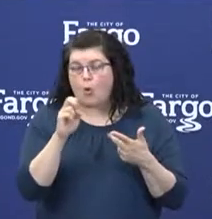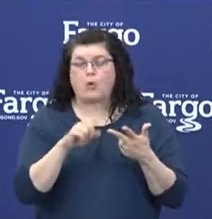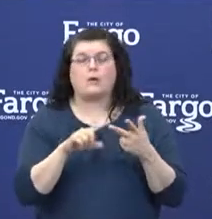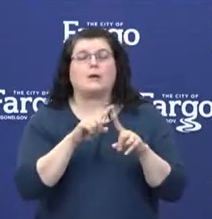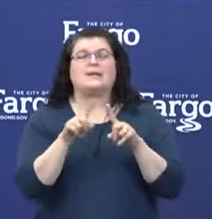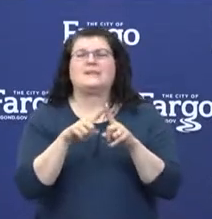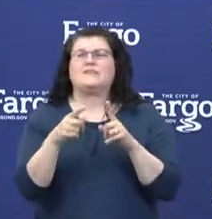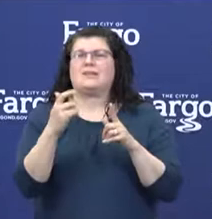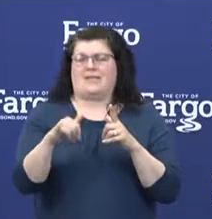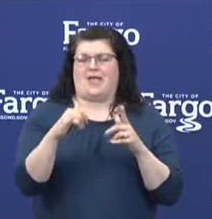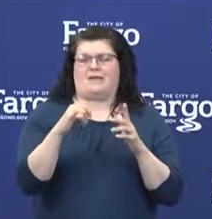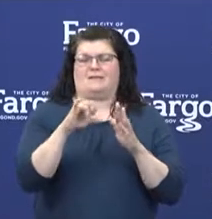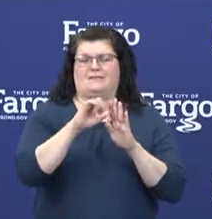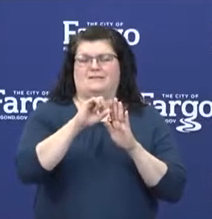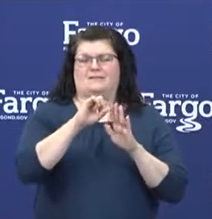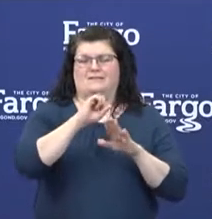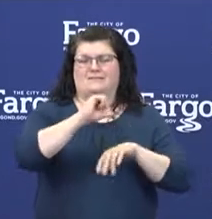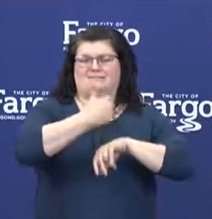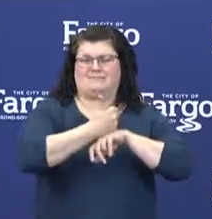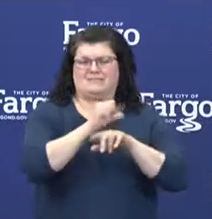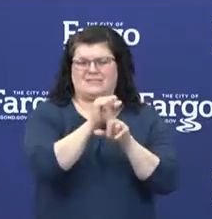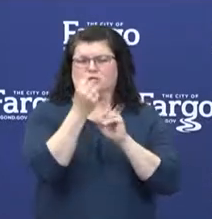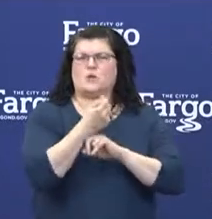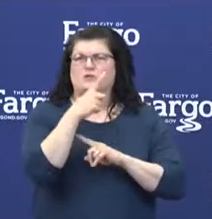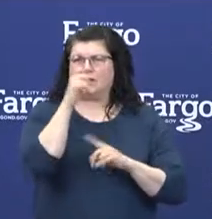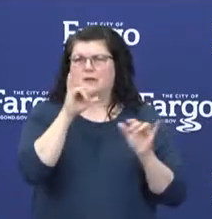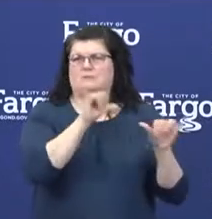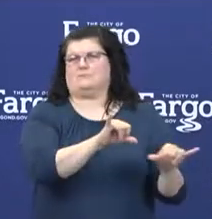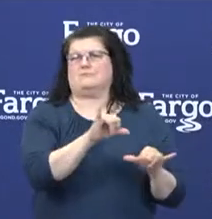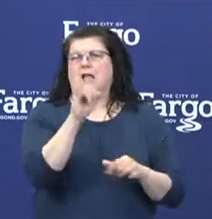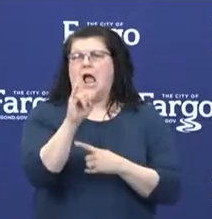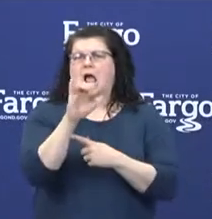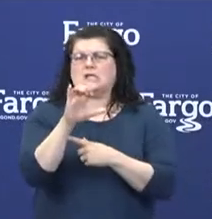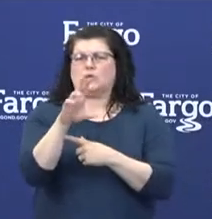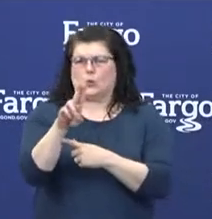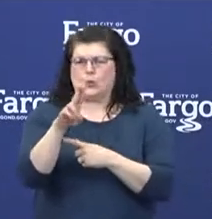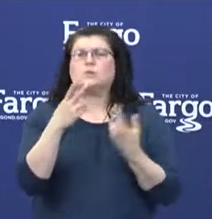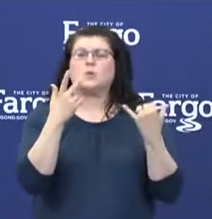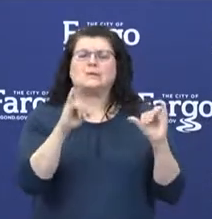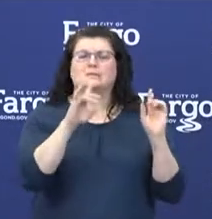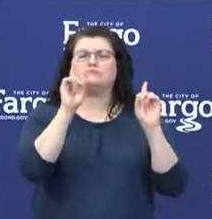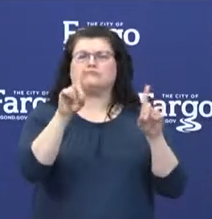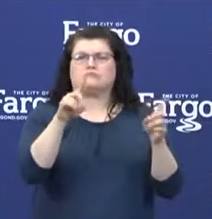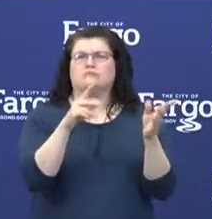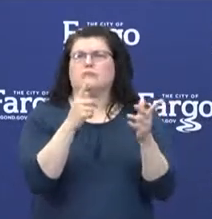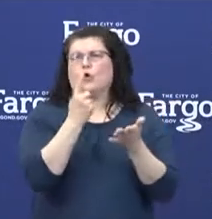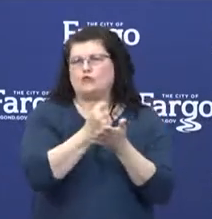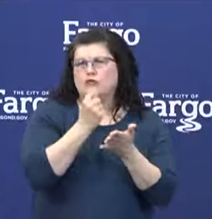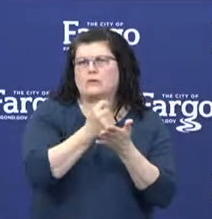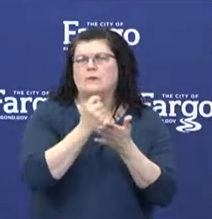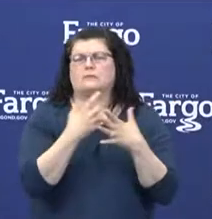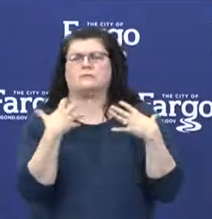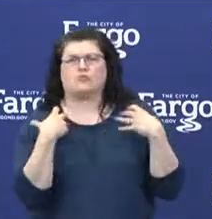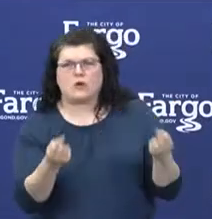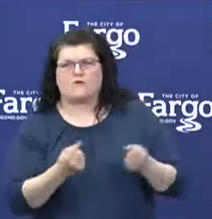from being in an ICU setting. So these patients will continue to need ongoing treatment and recovery. The second